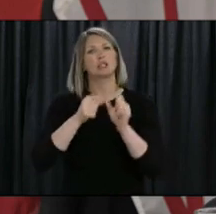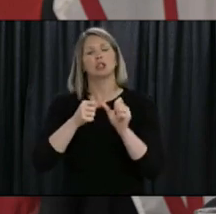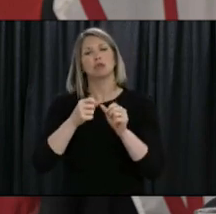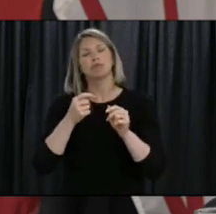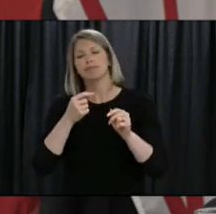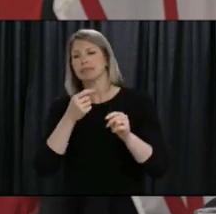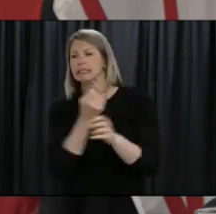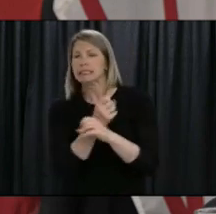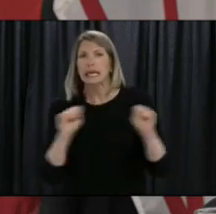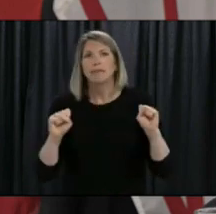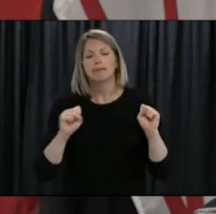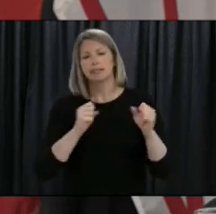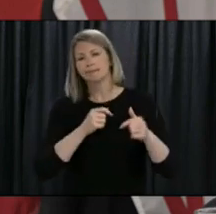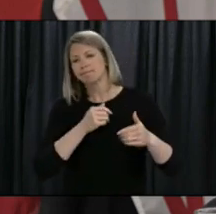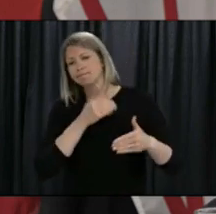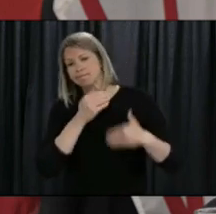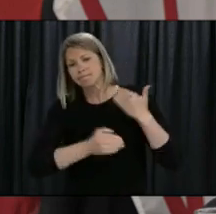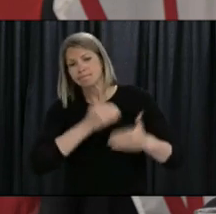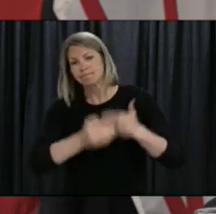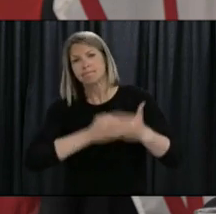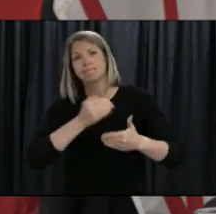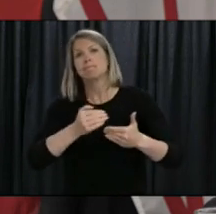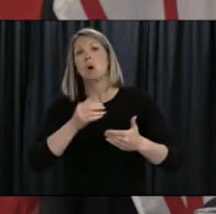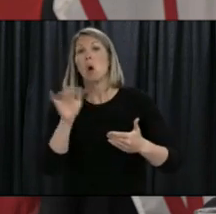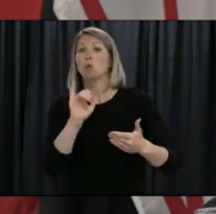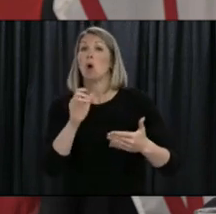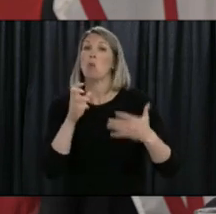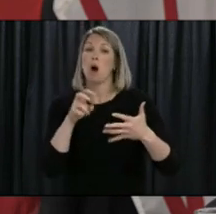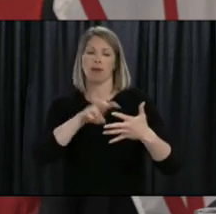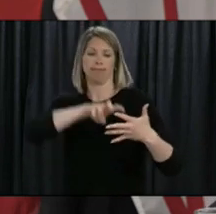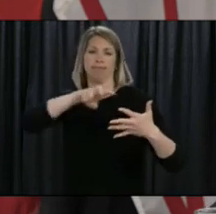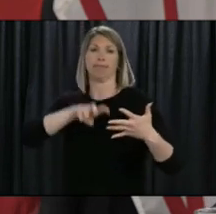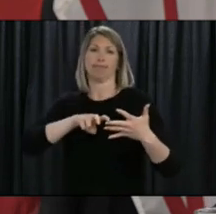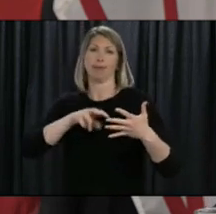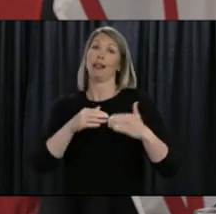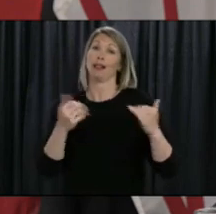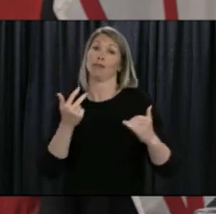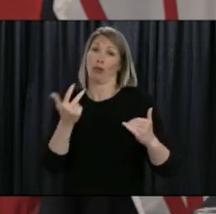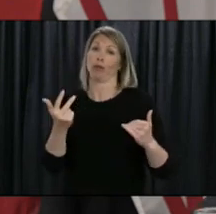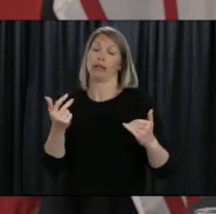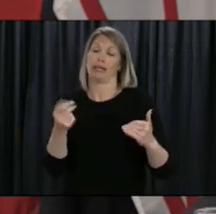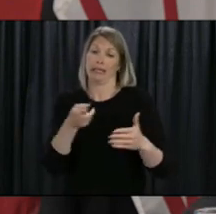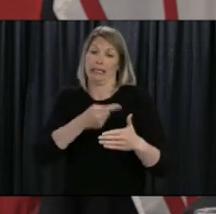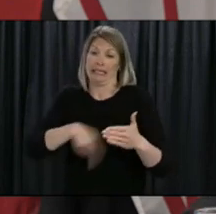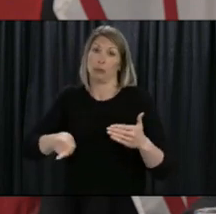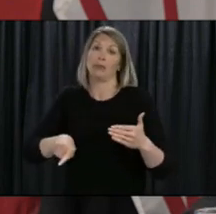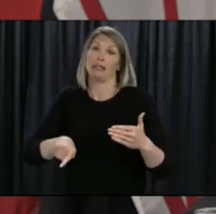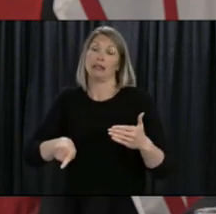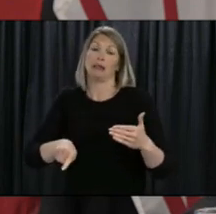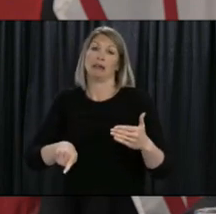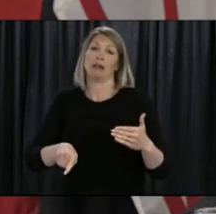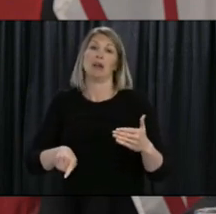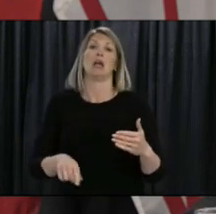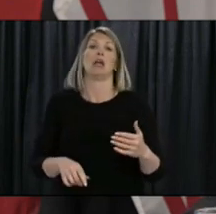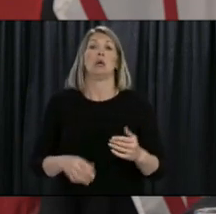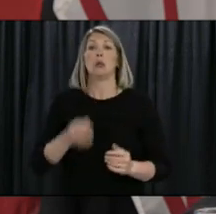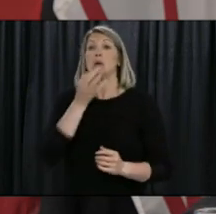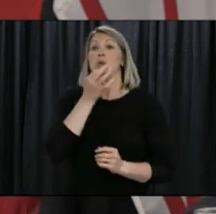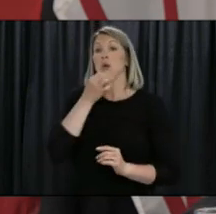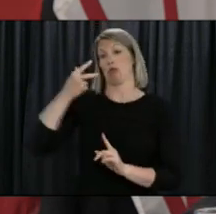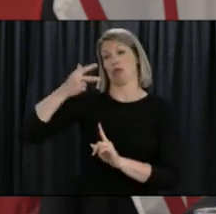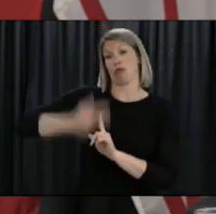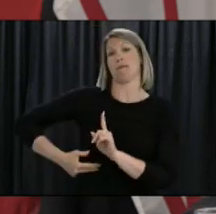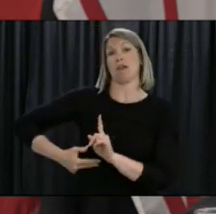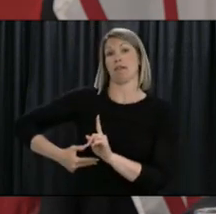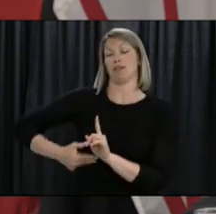move to alert level three next week. We are close also to hitting the three month mark since the pandemic started, and